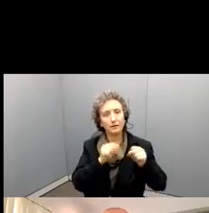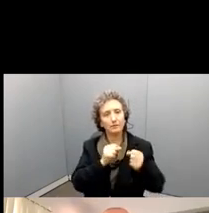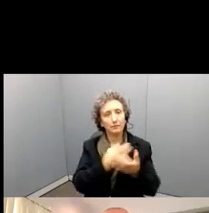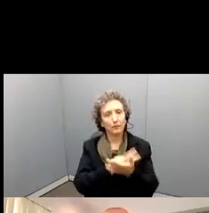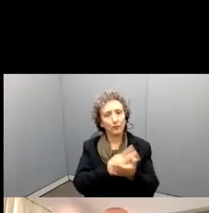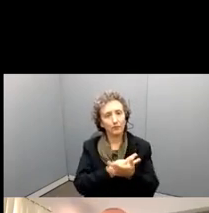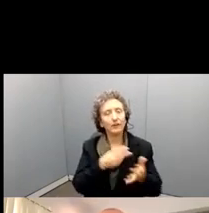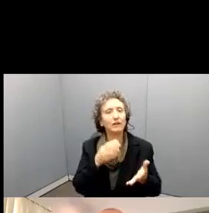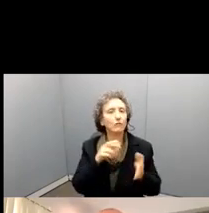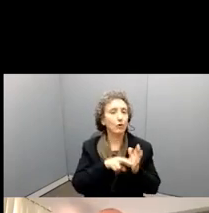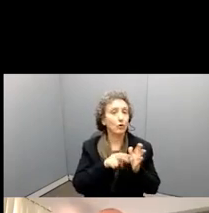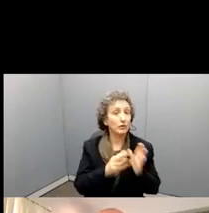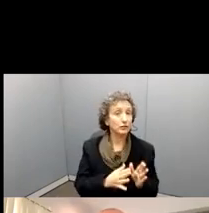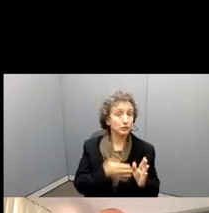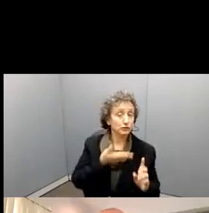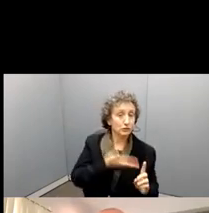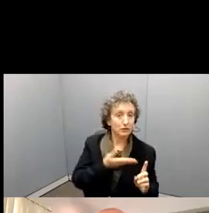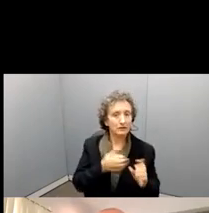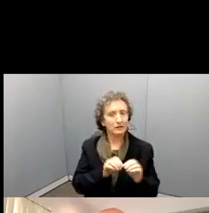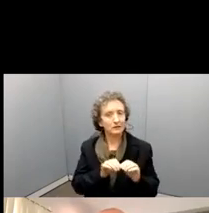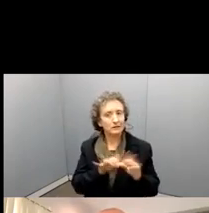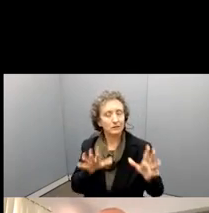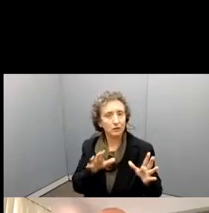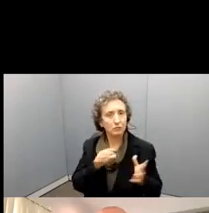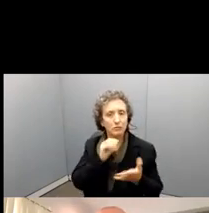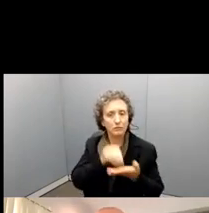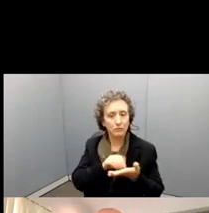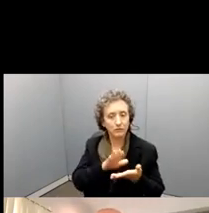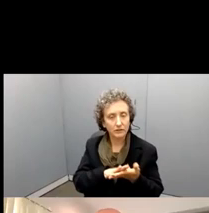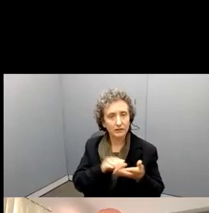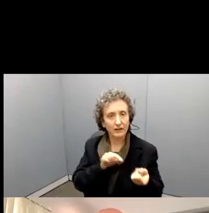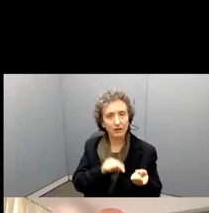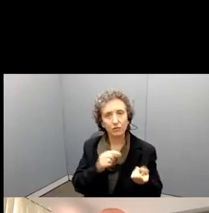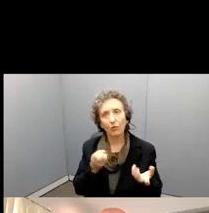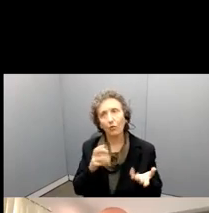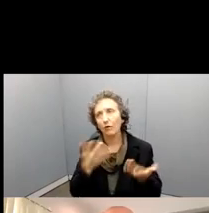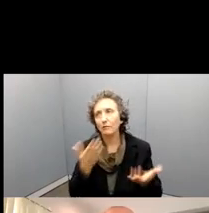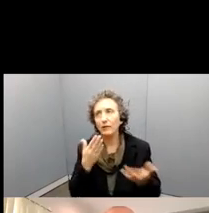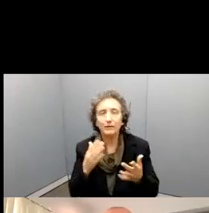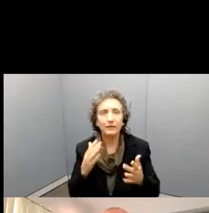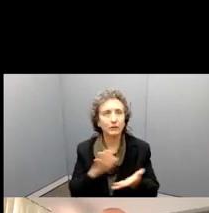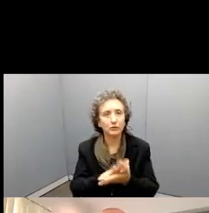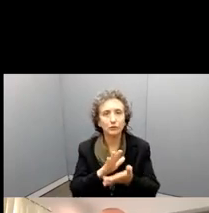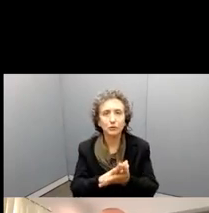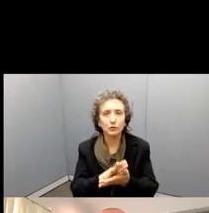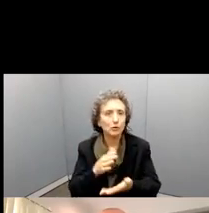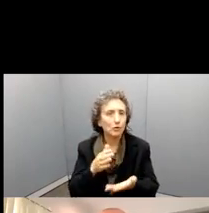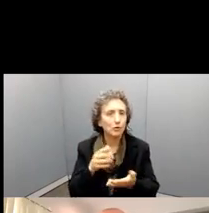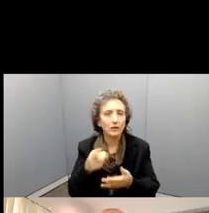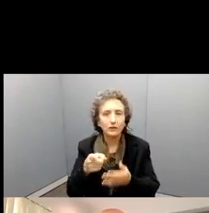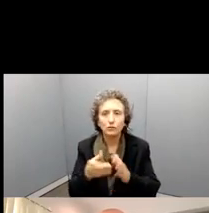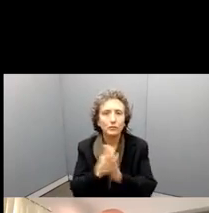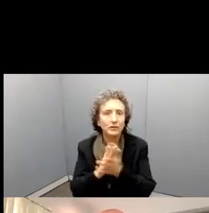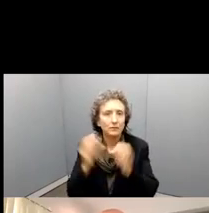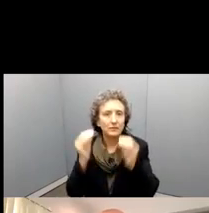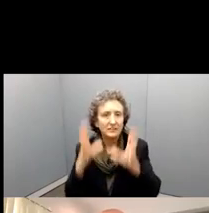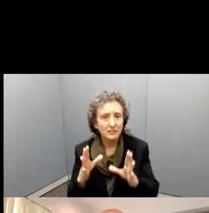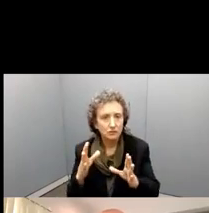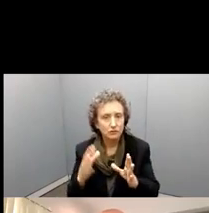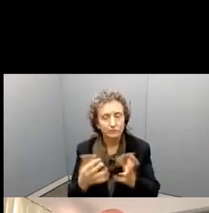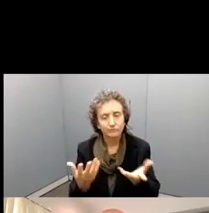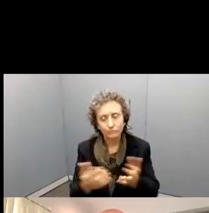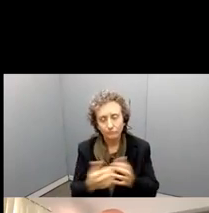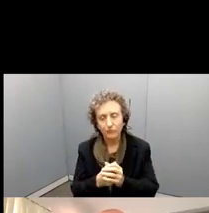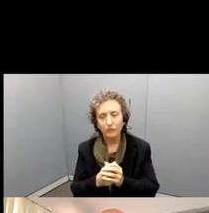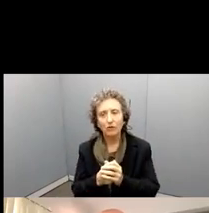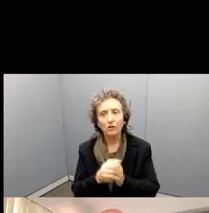That's clear, or that is a school, or school where you had been a, a teacher, for example. Um, you